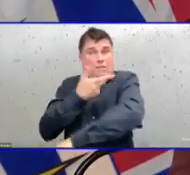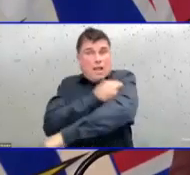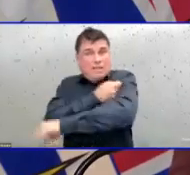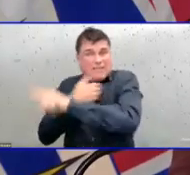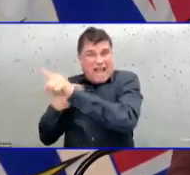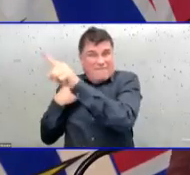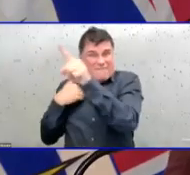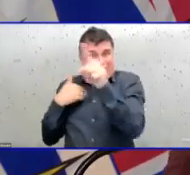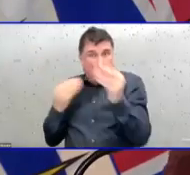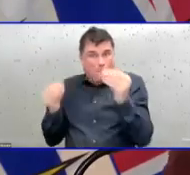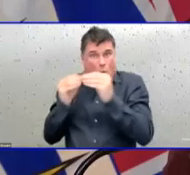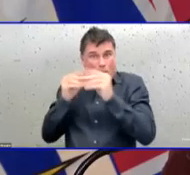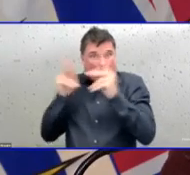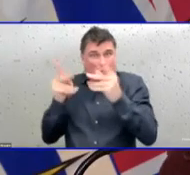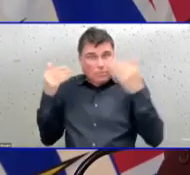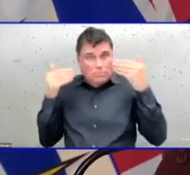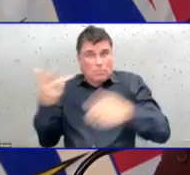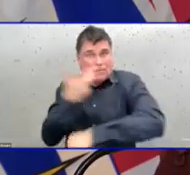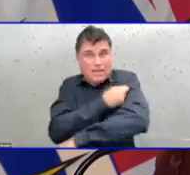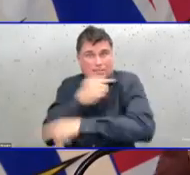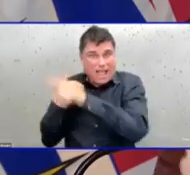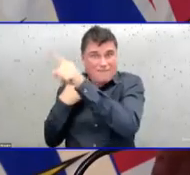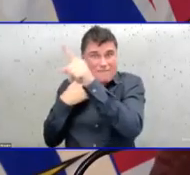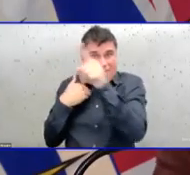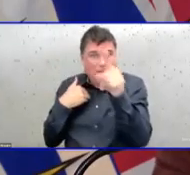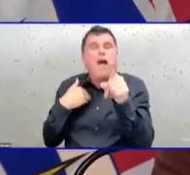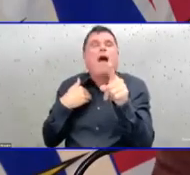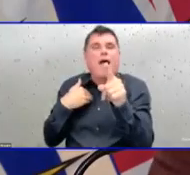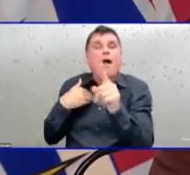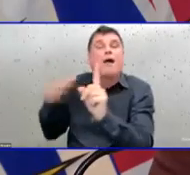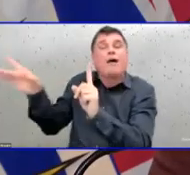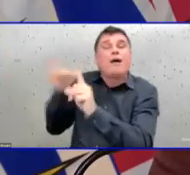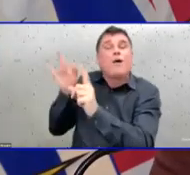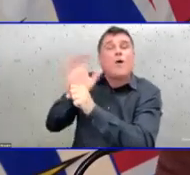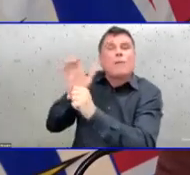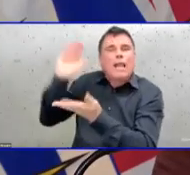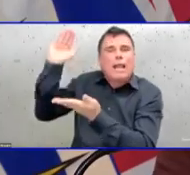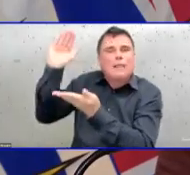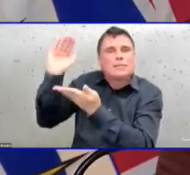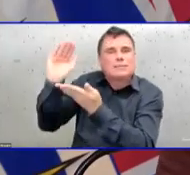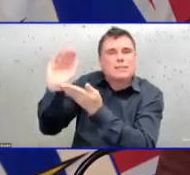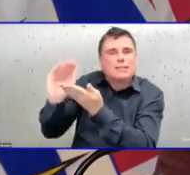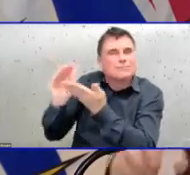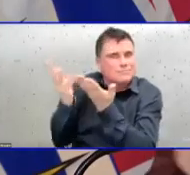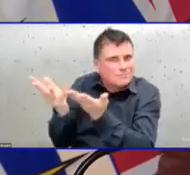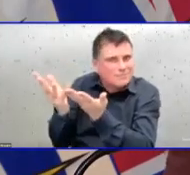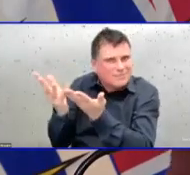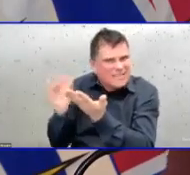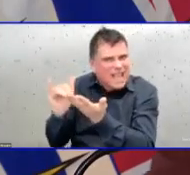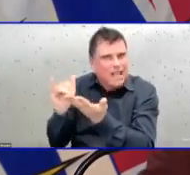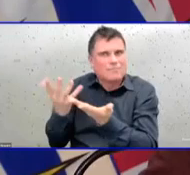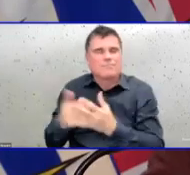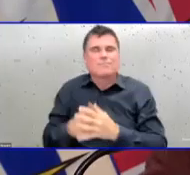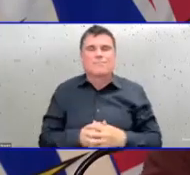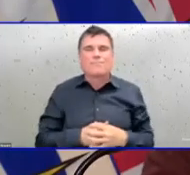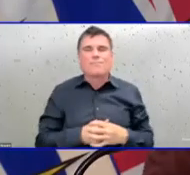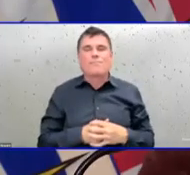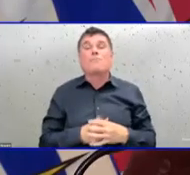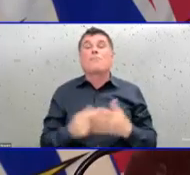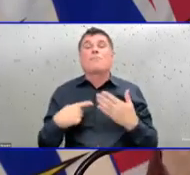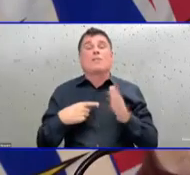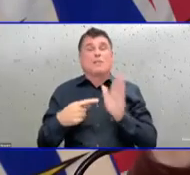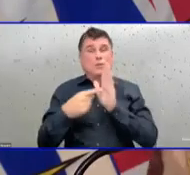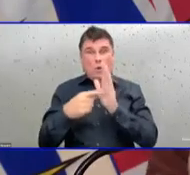is now below one. But it's just below one. And this is where we need to keep it. We all need to continue to do the things